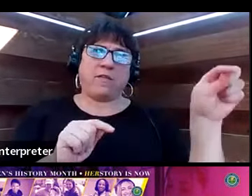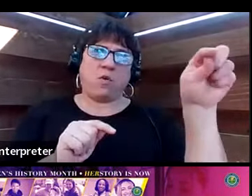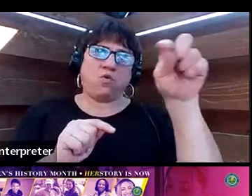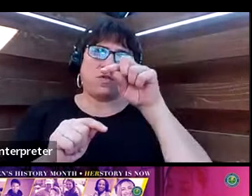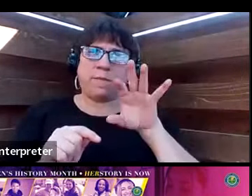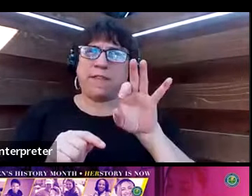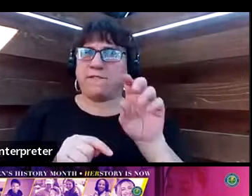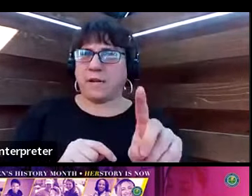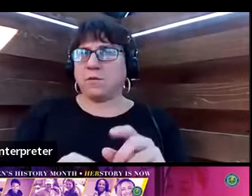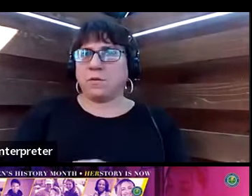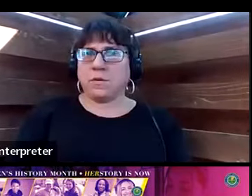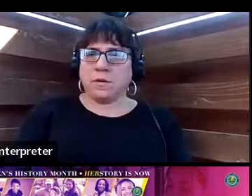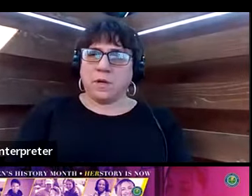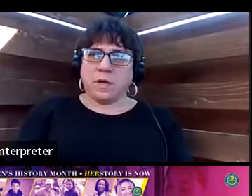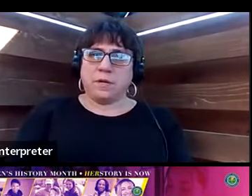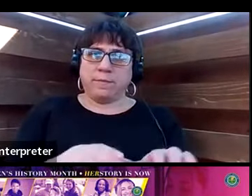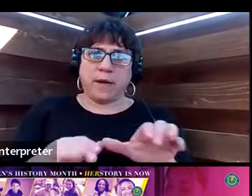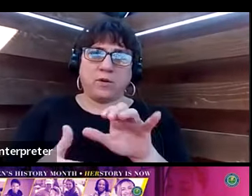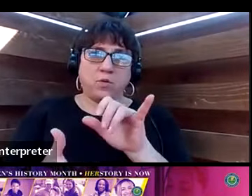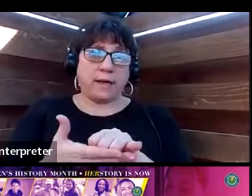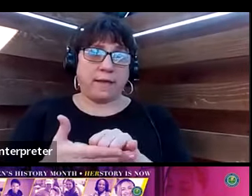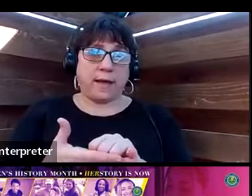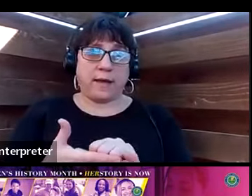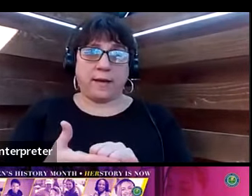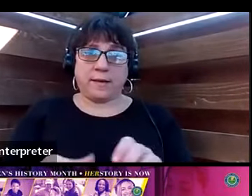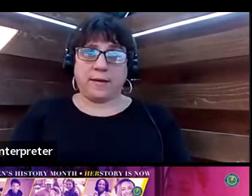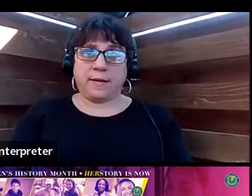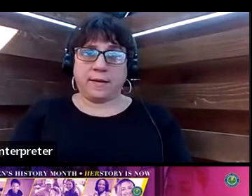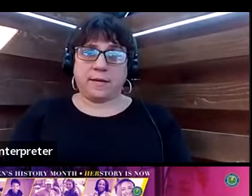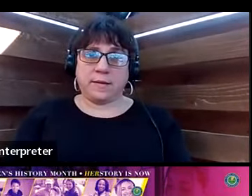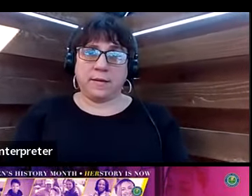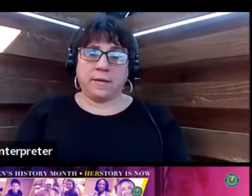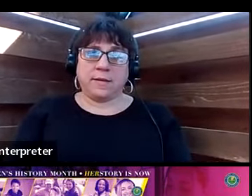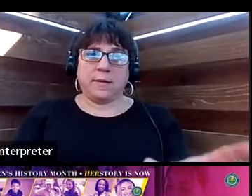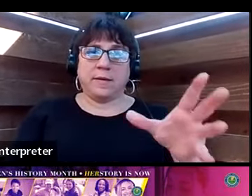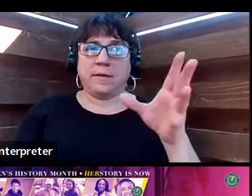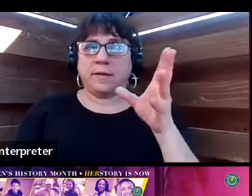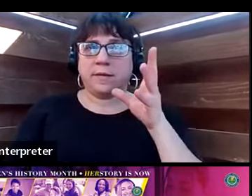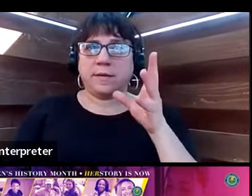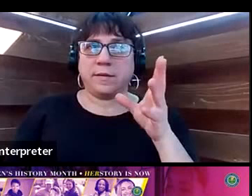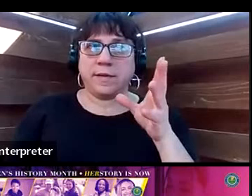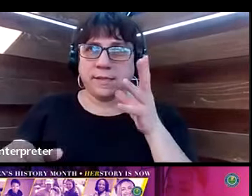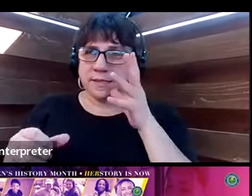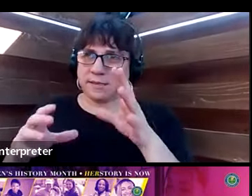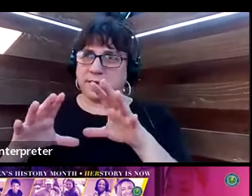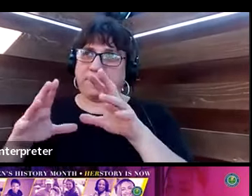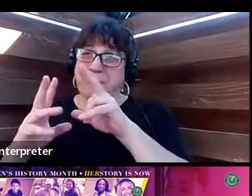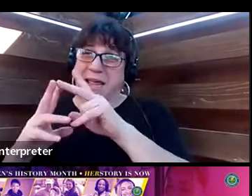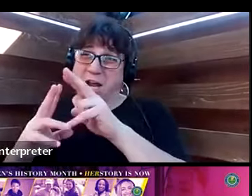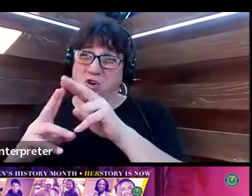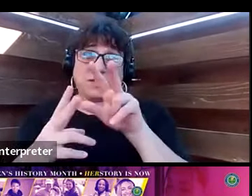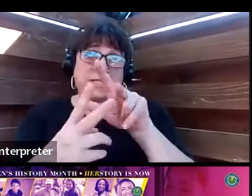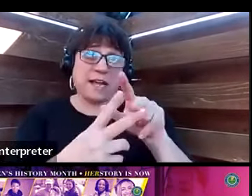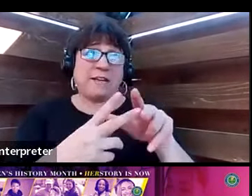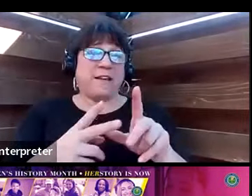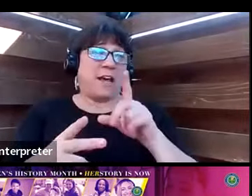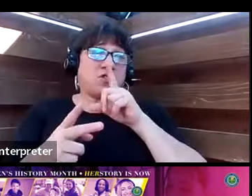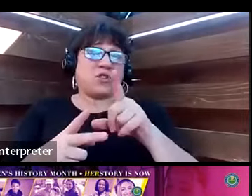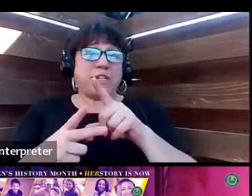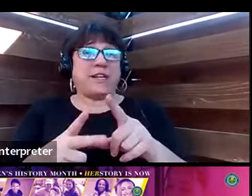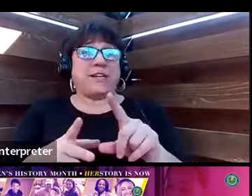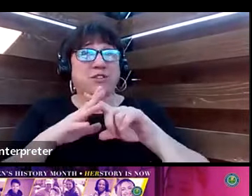field. So by doing so, these parents have actually sparked innovation and creativity, diversity and thought,